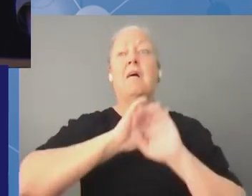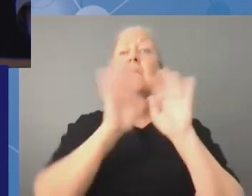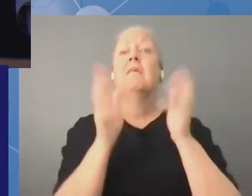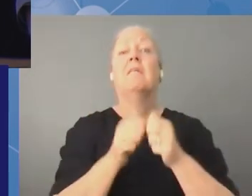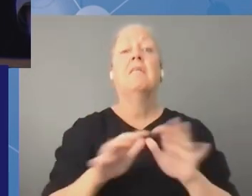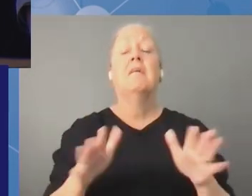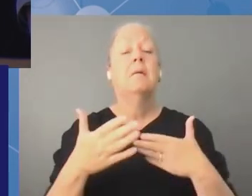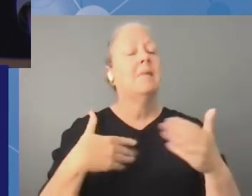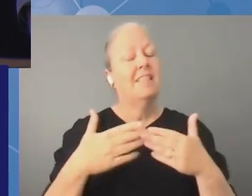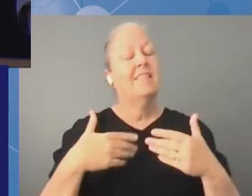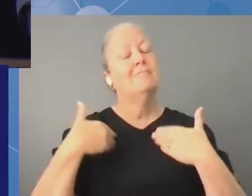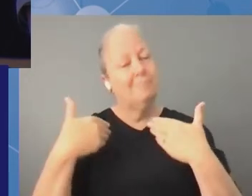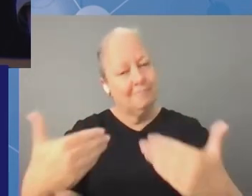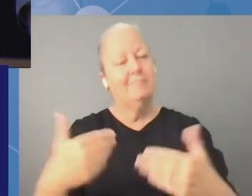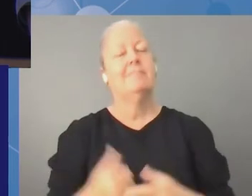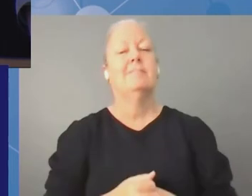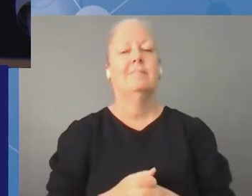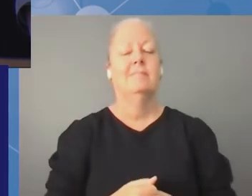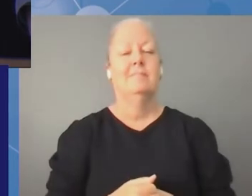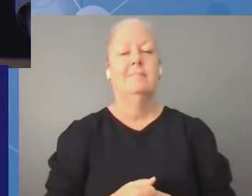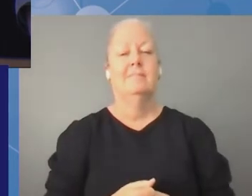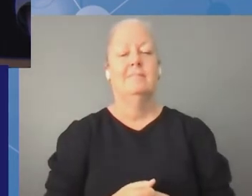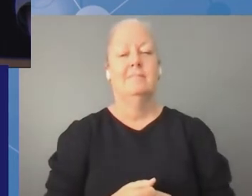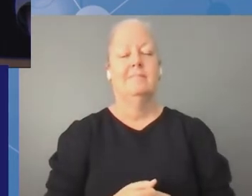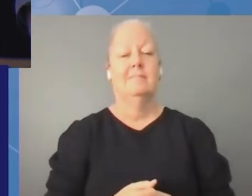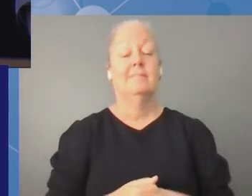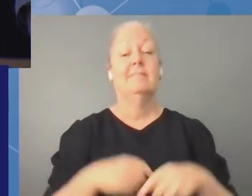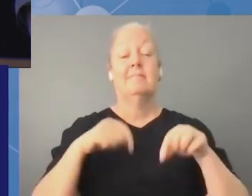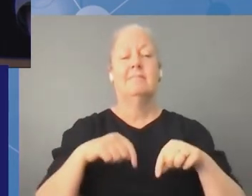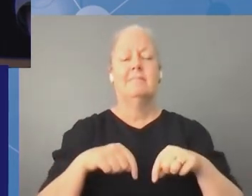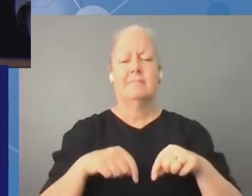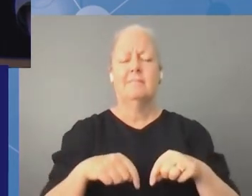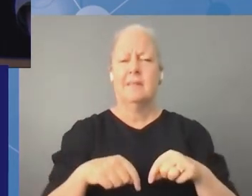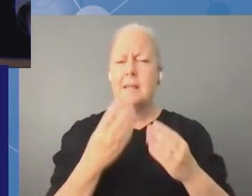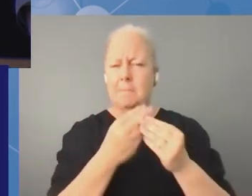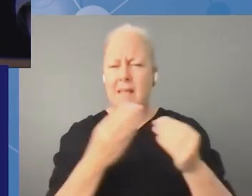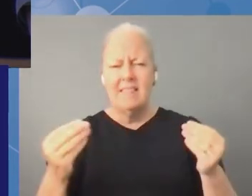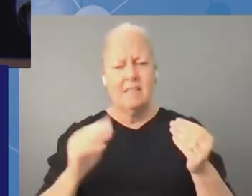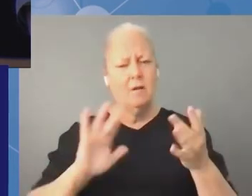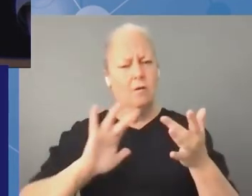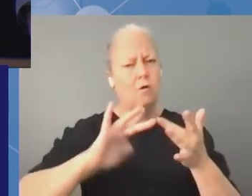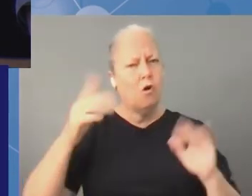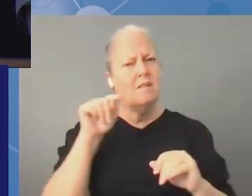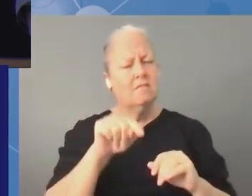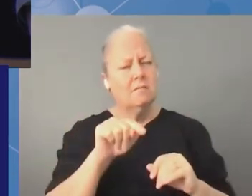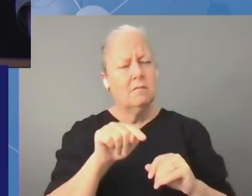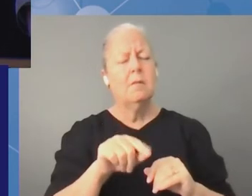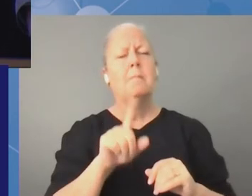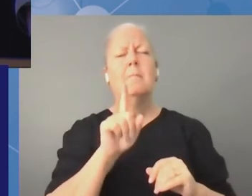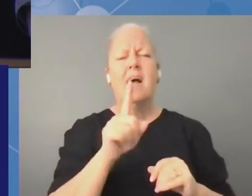we had a lot of online participants but there were some linguistic issues